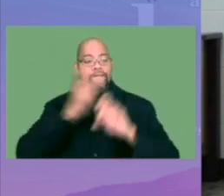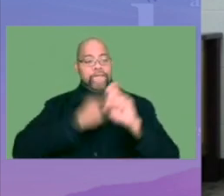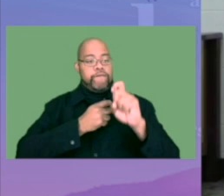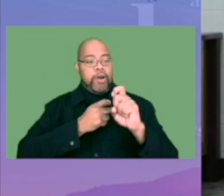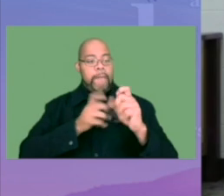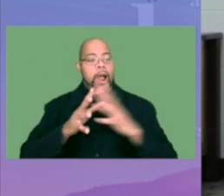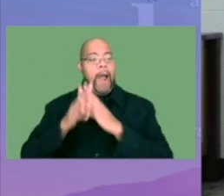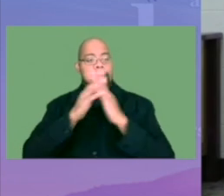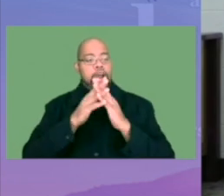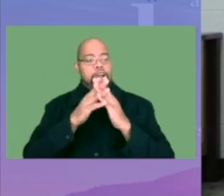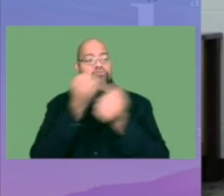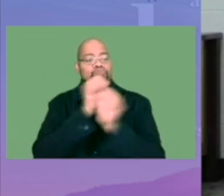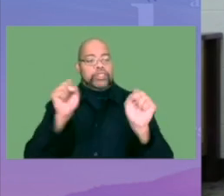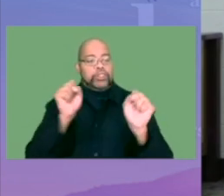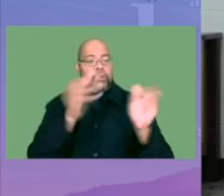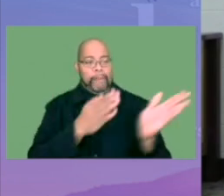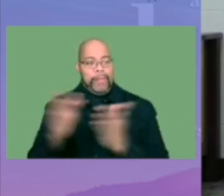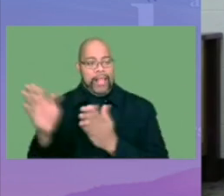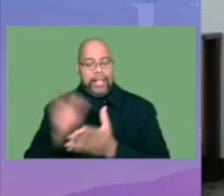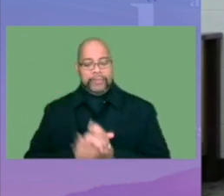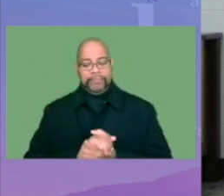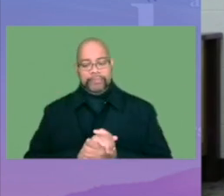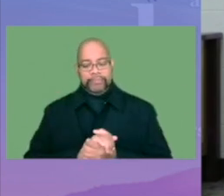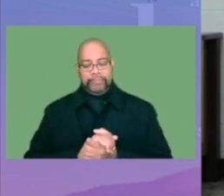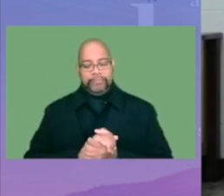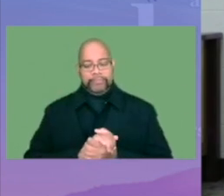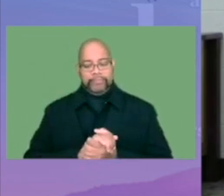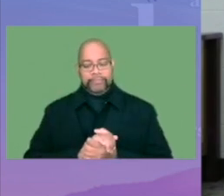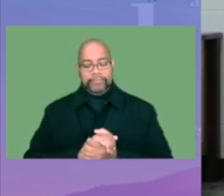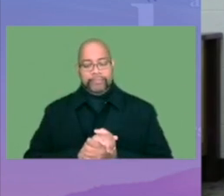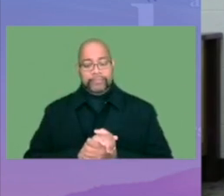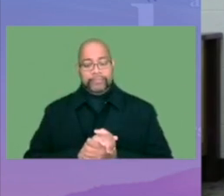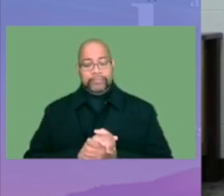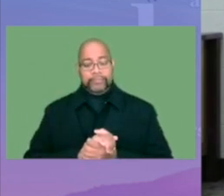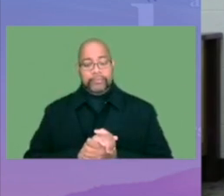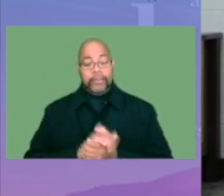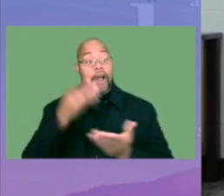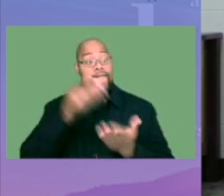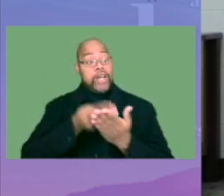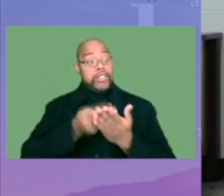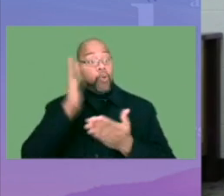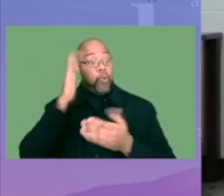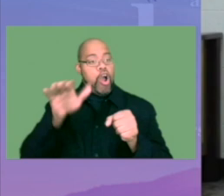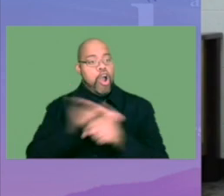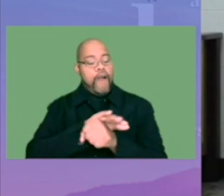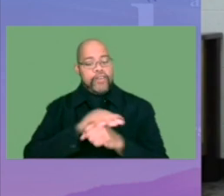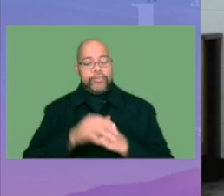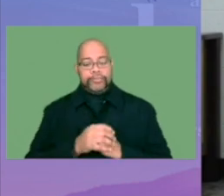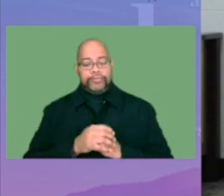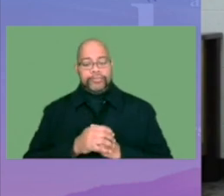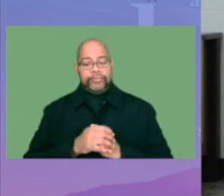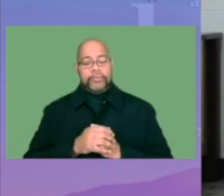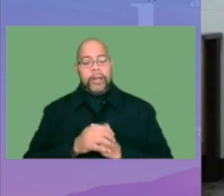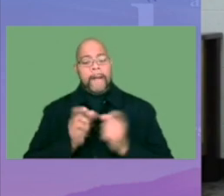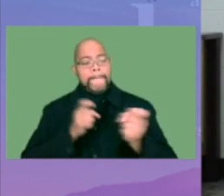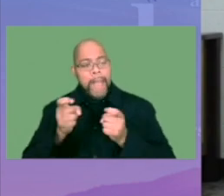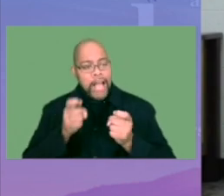by the American Rescue Plan. ARPA funding will cover